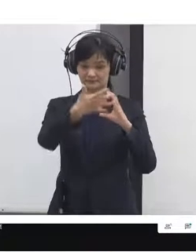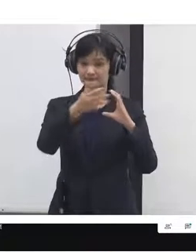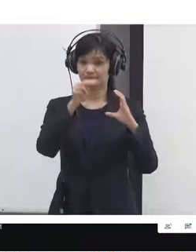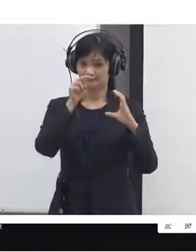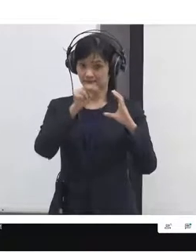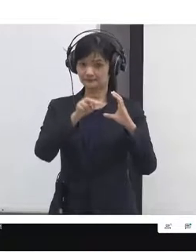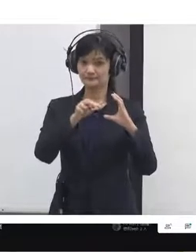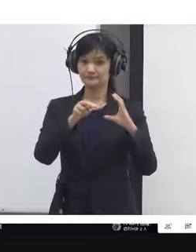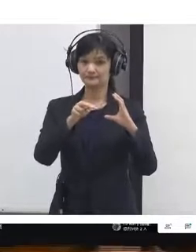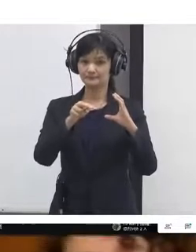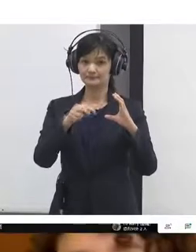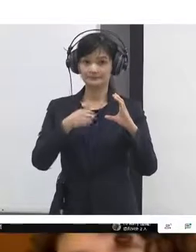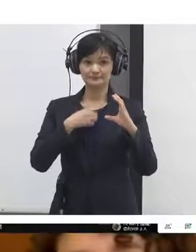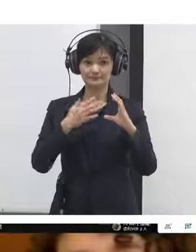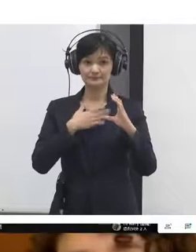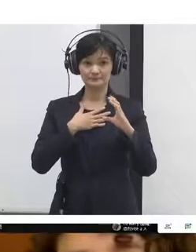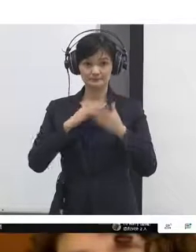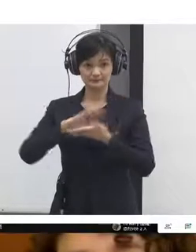this one